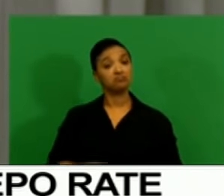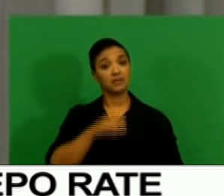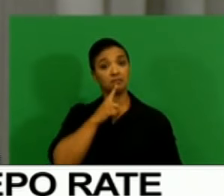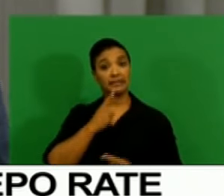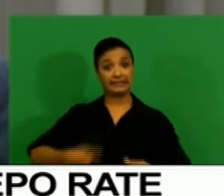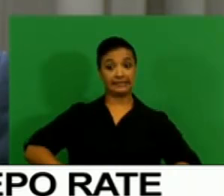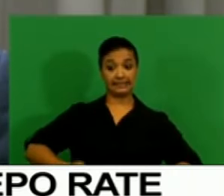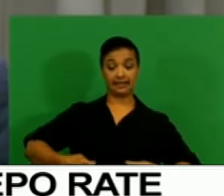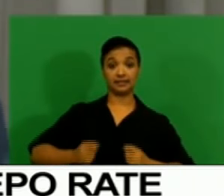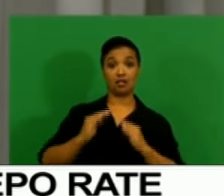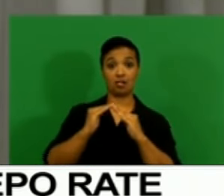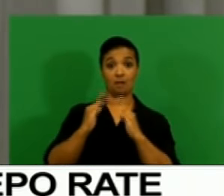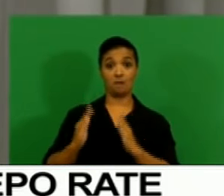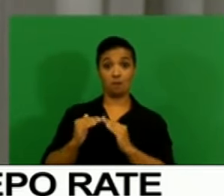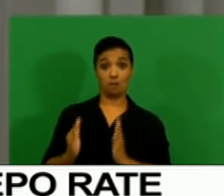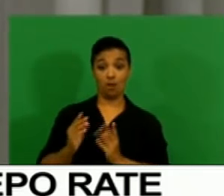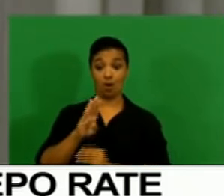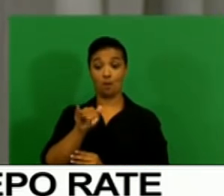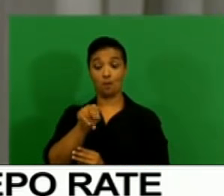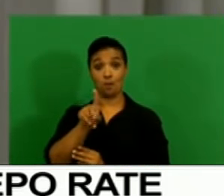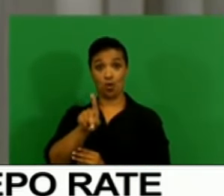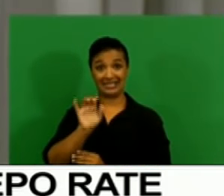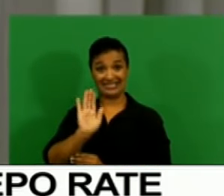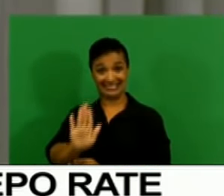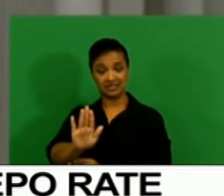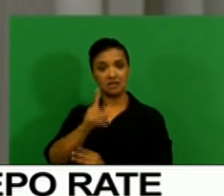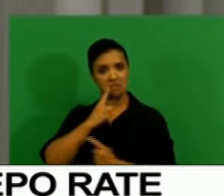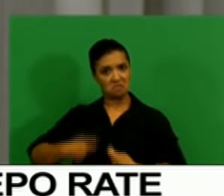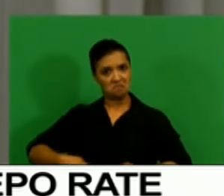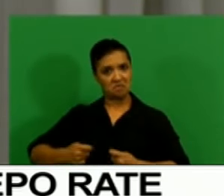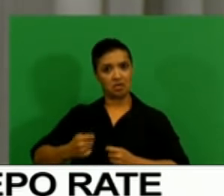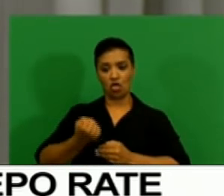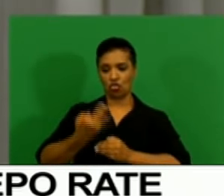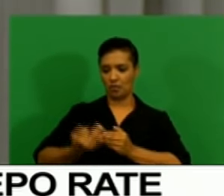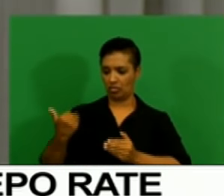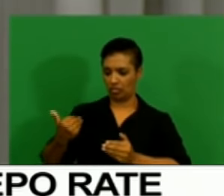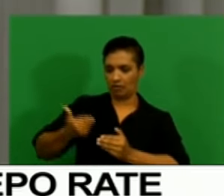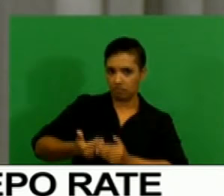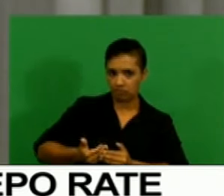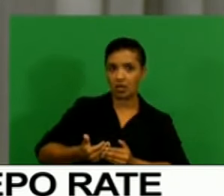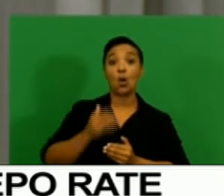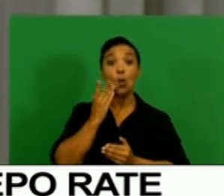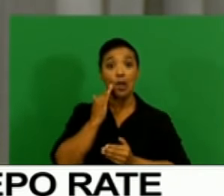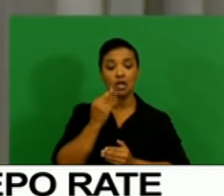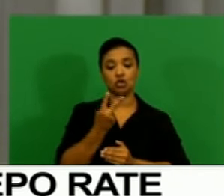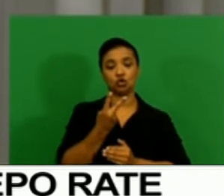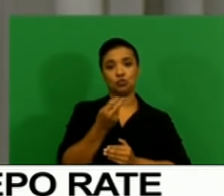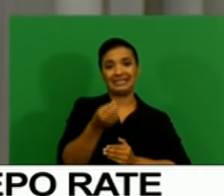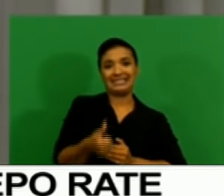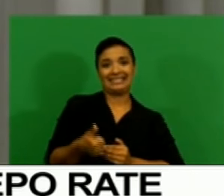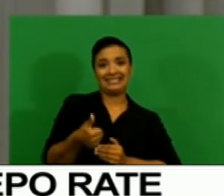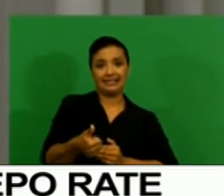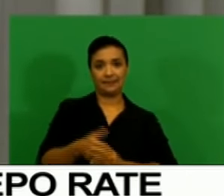sales of both bonds and equities during the last three months of 2016.